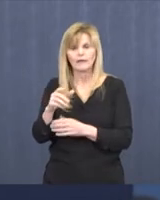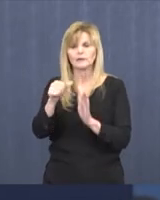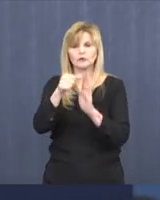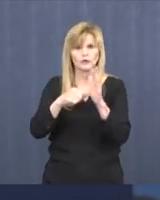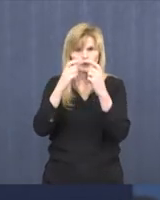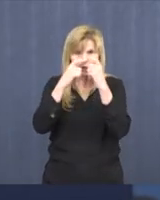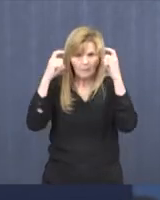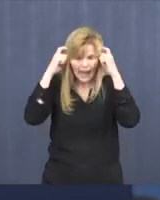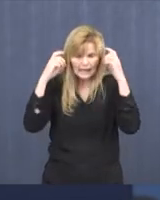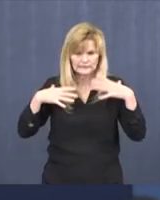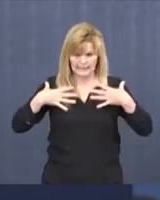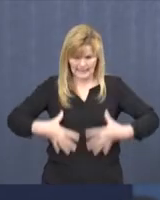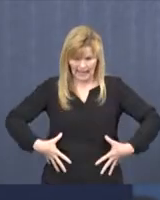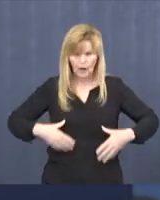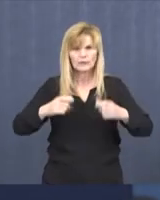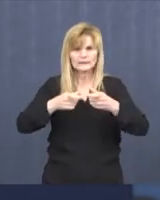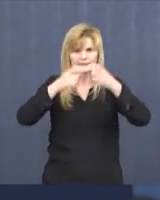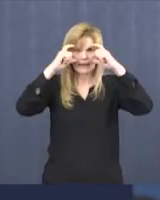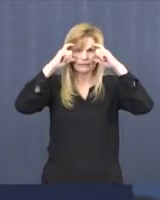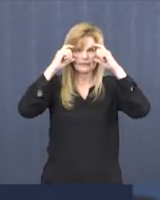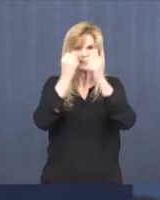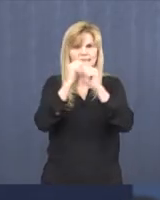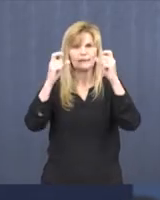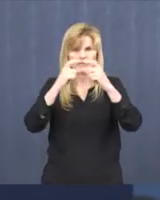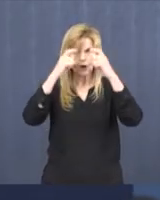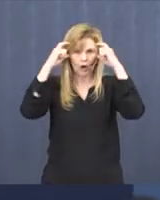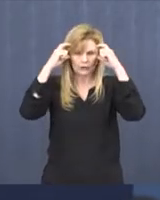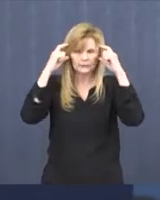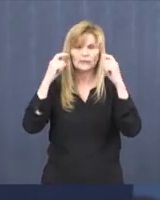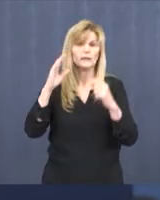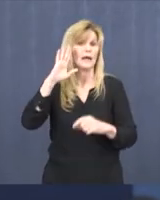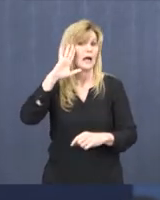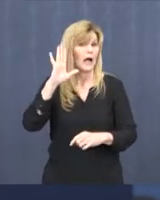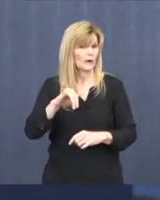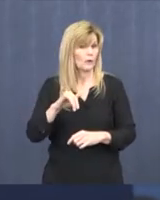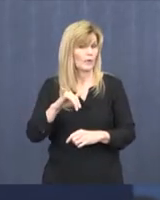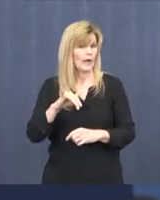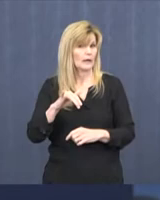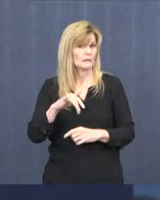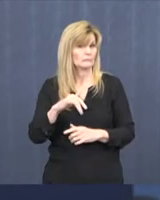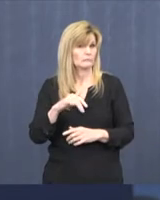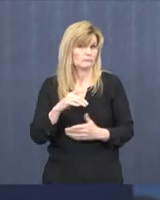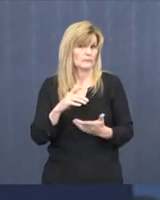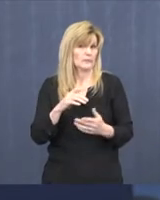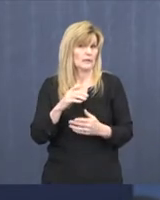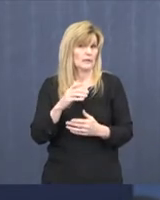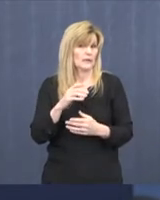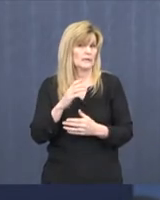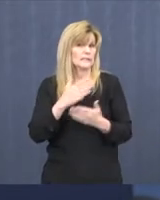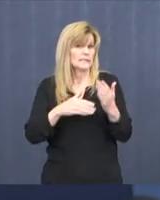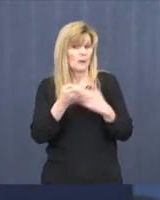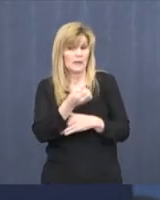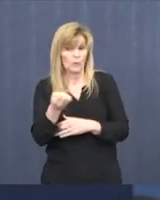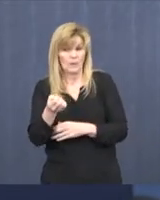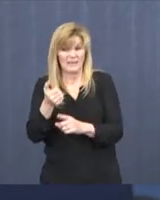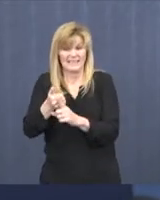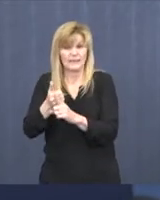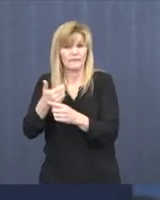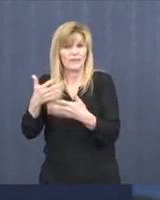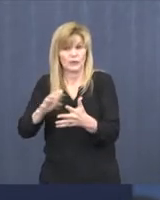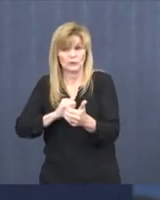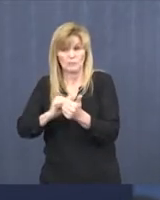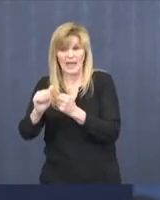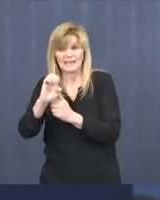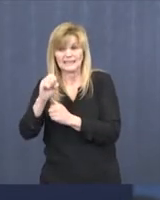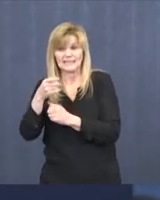gowns, safety goggles. And I know that even equipment that is past the expiration date can still